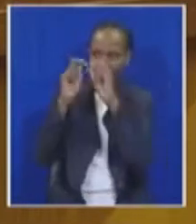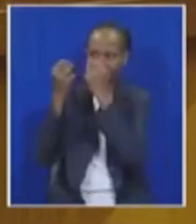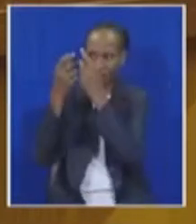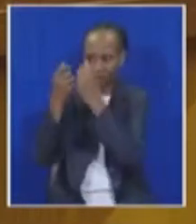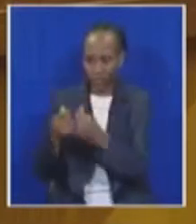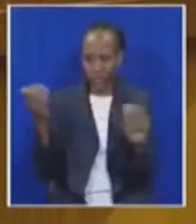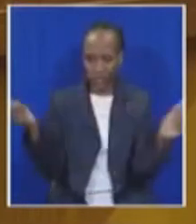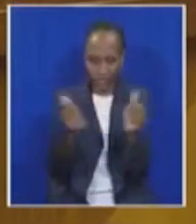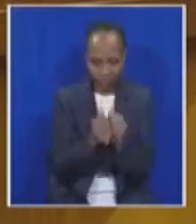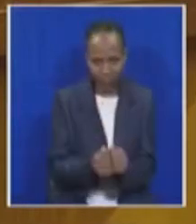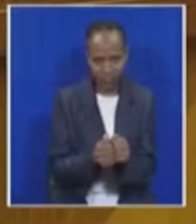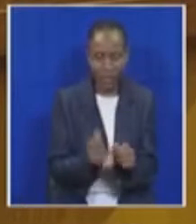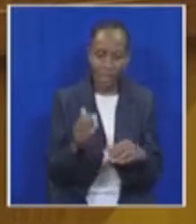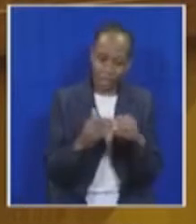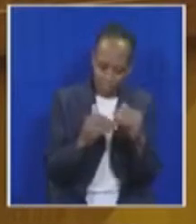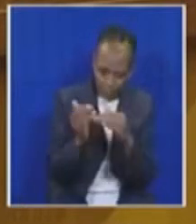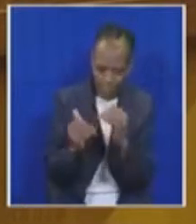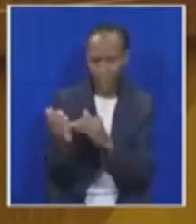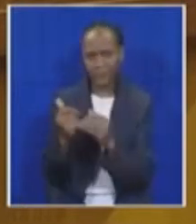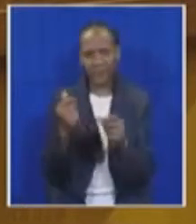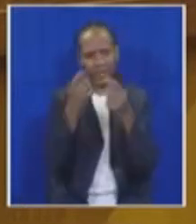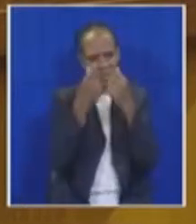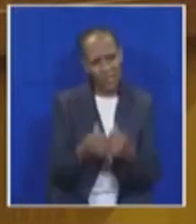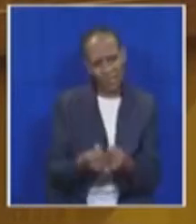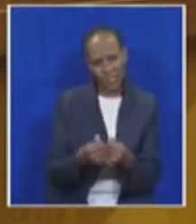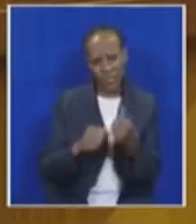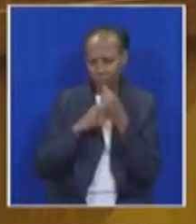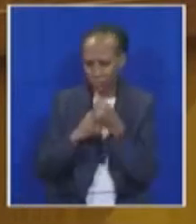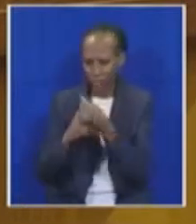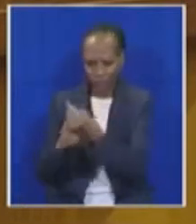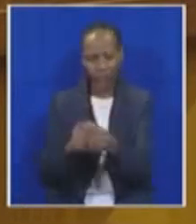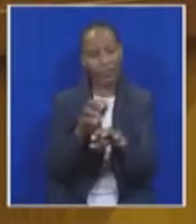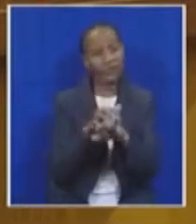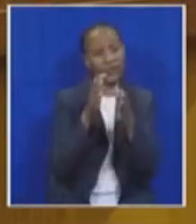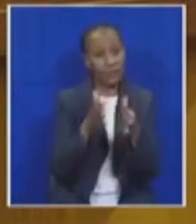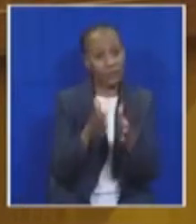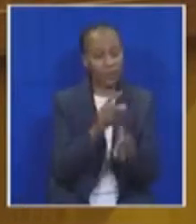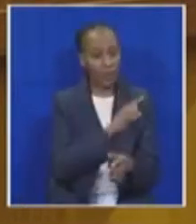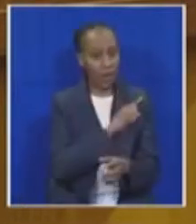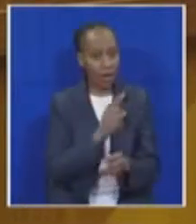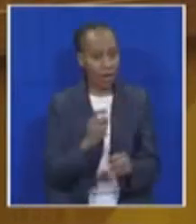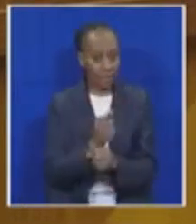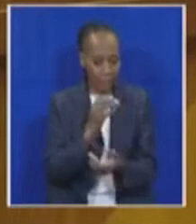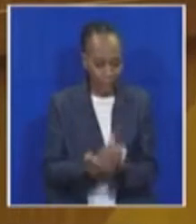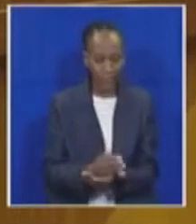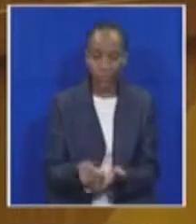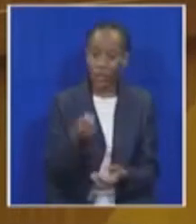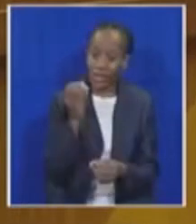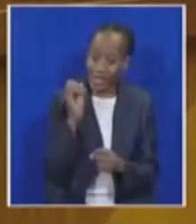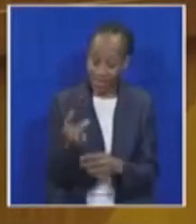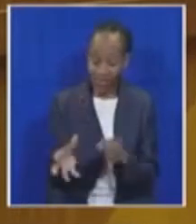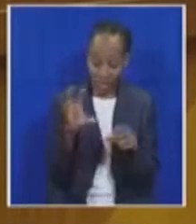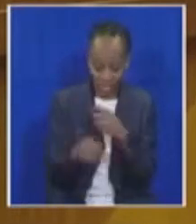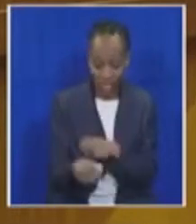provide for infrastructure plus financial and technical support to farmers. To get good, at anything, you have to do it